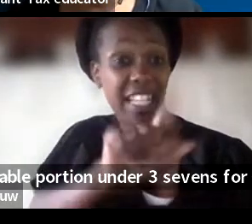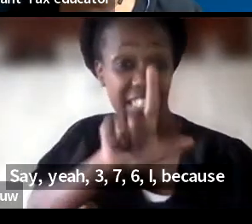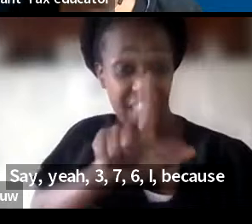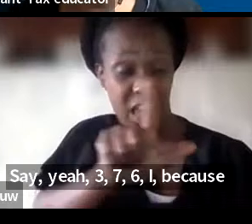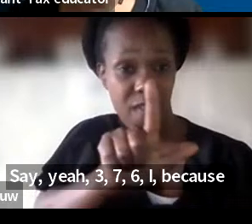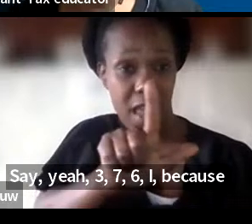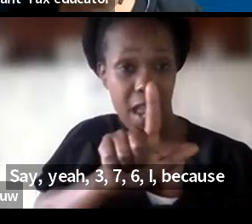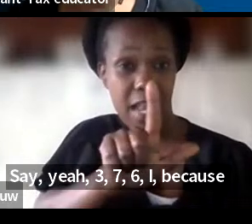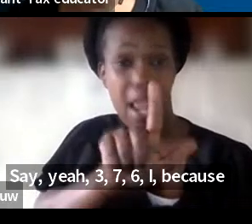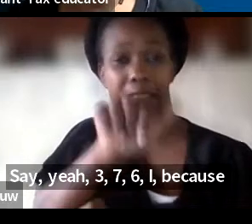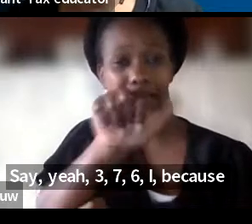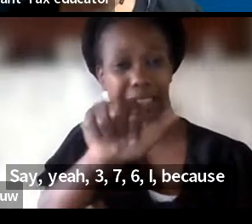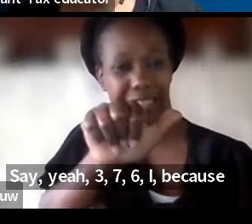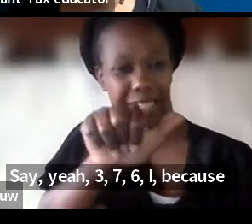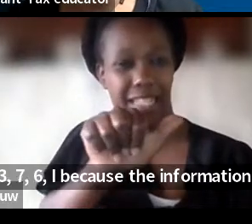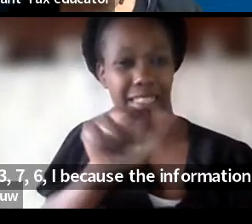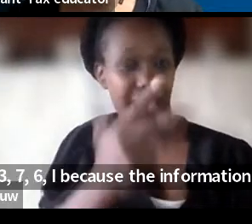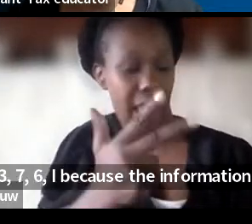on the tax directive.